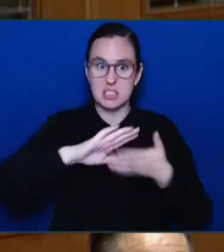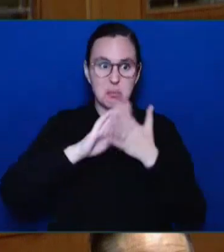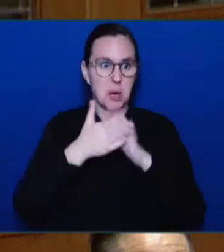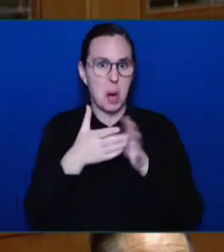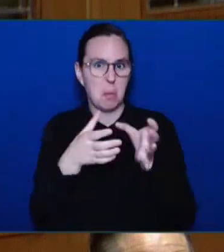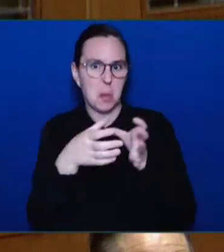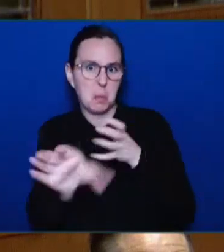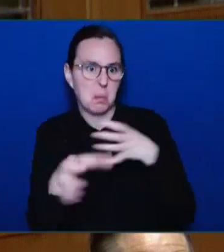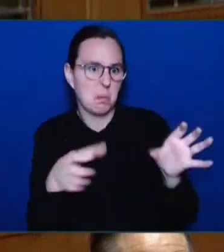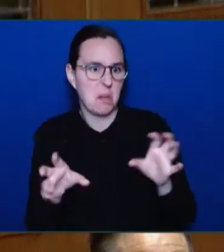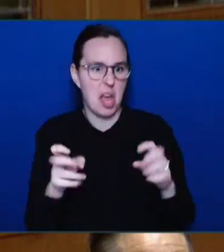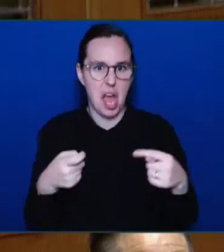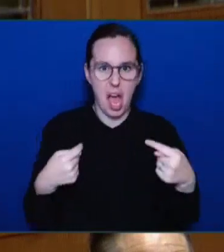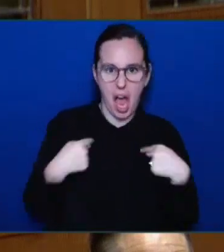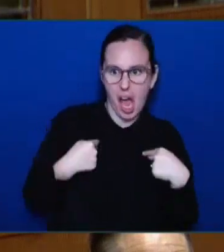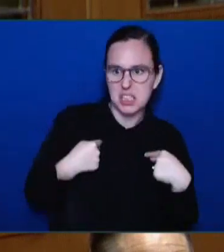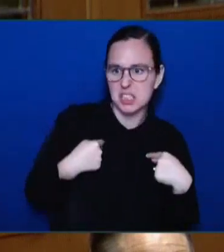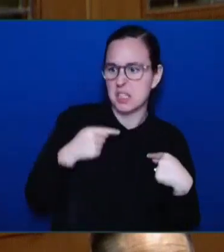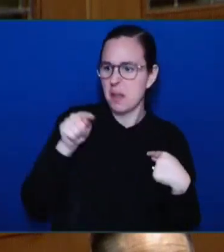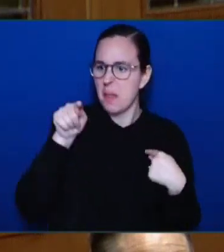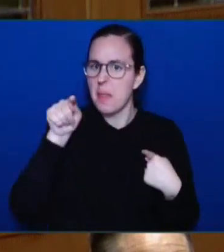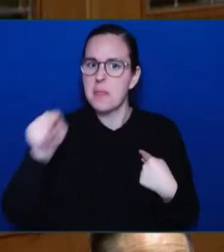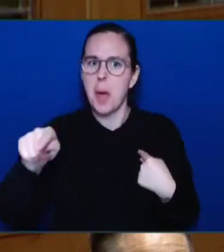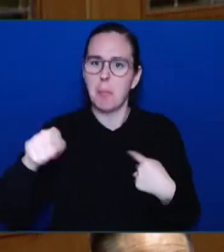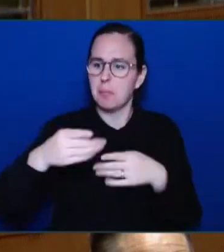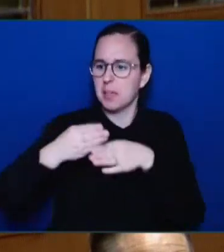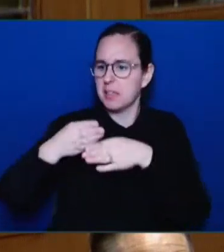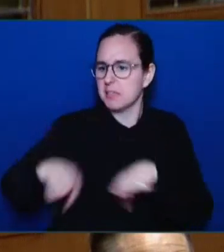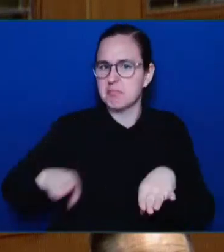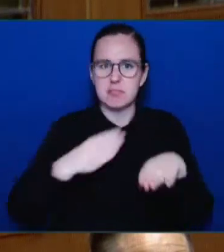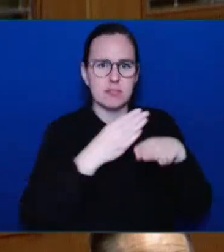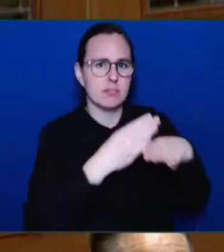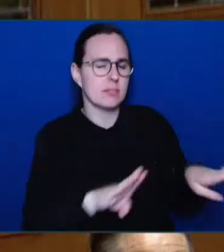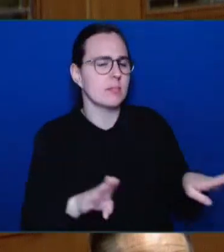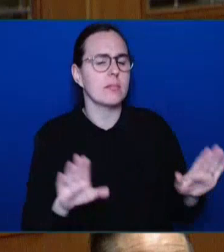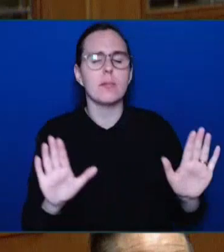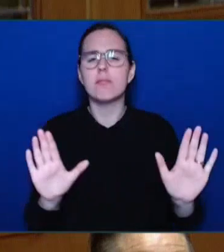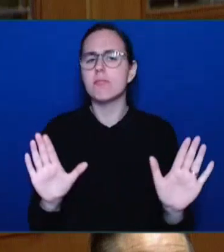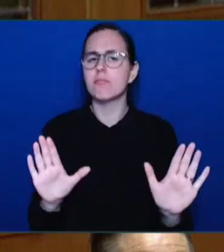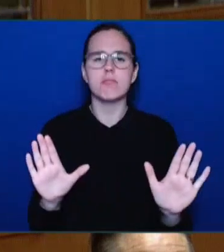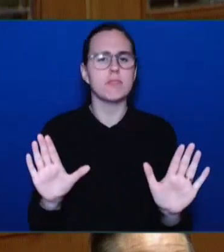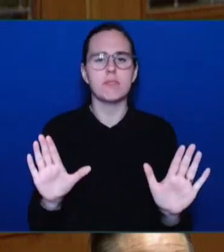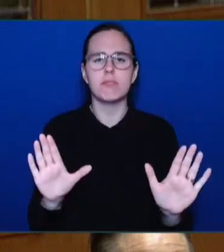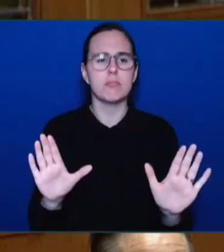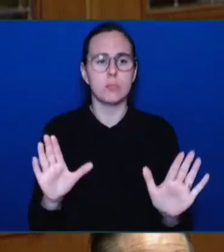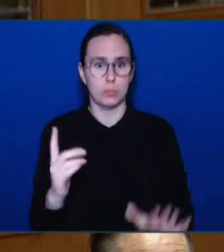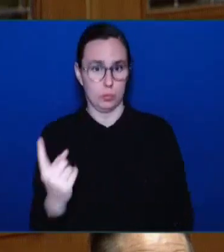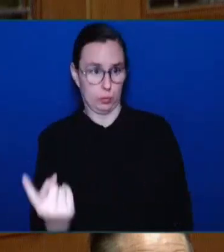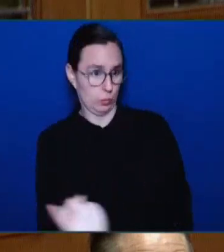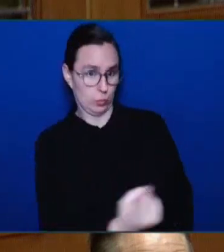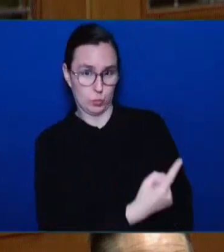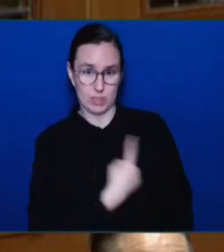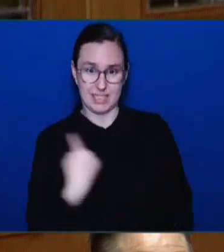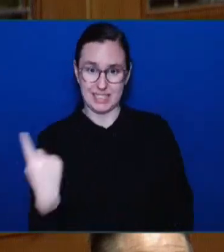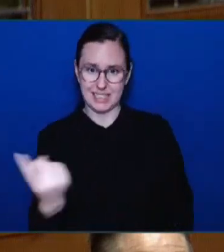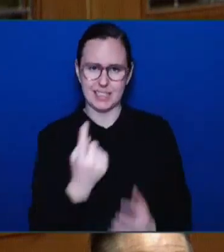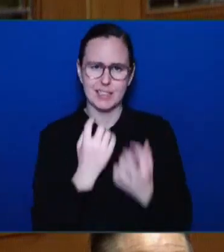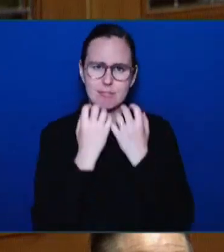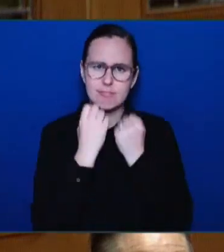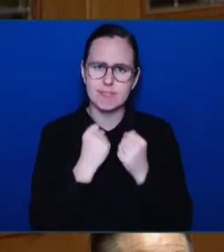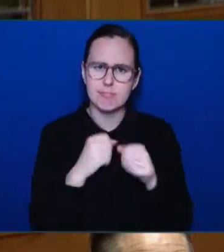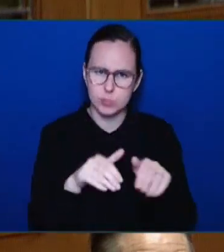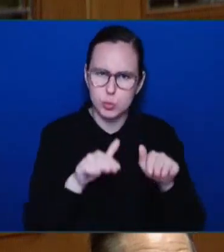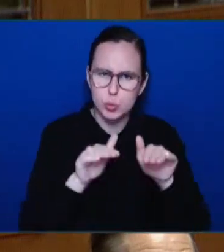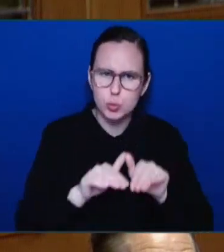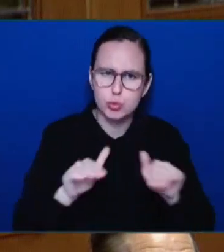about the well-being of children. Let's consider what is causing children the most harm today – hunger. One